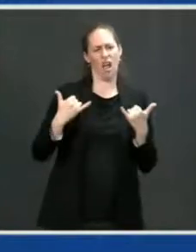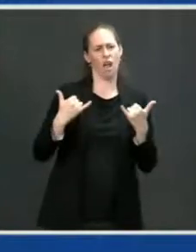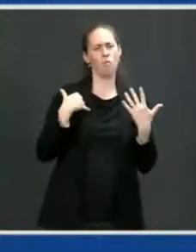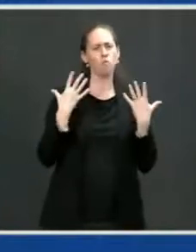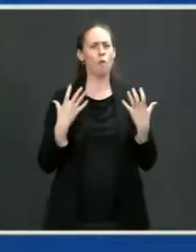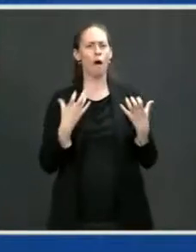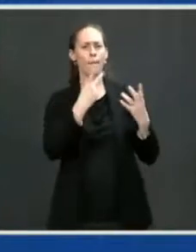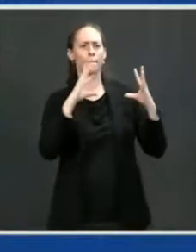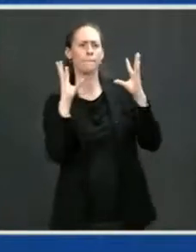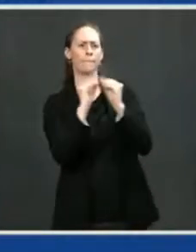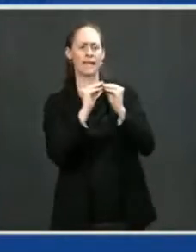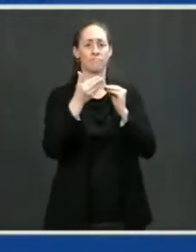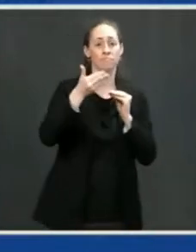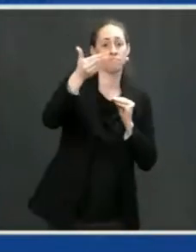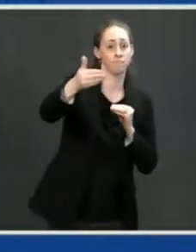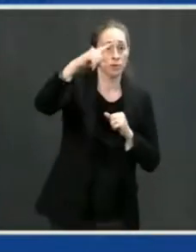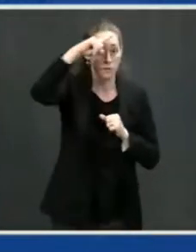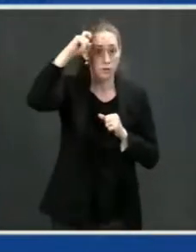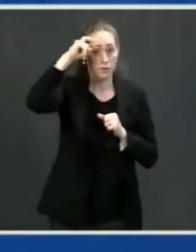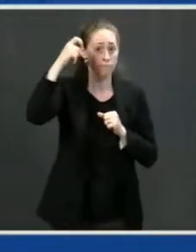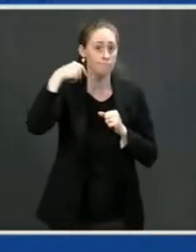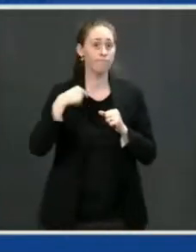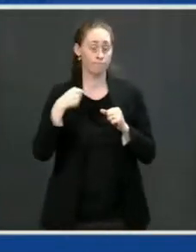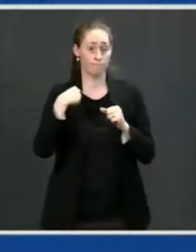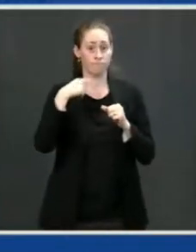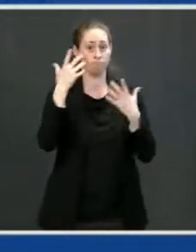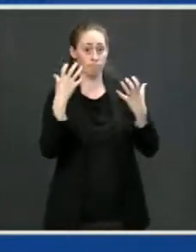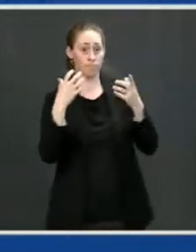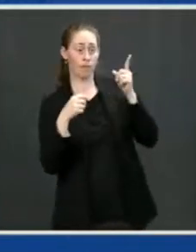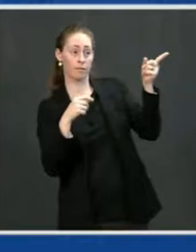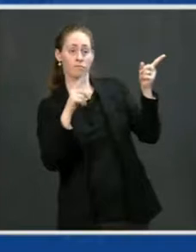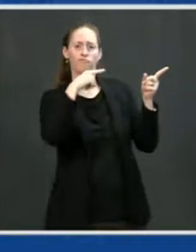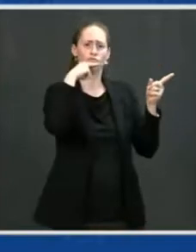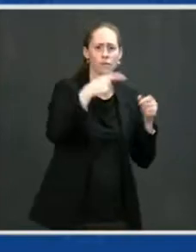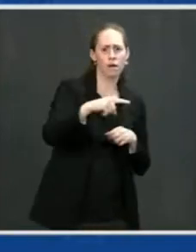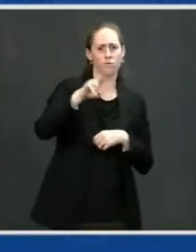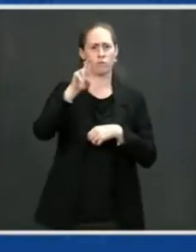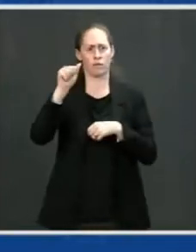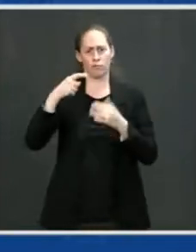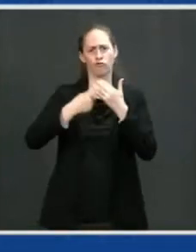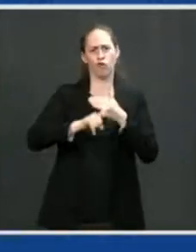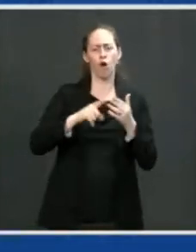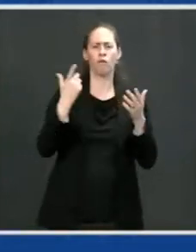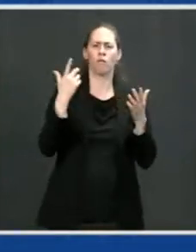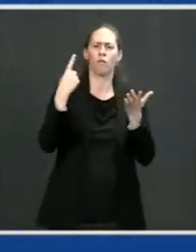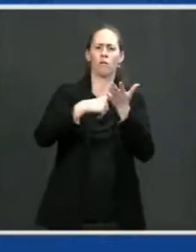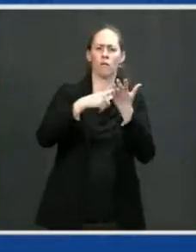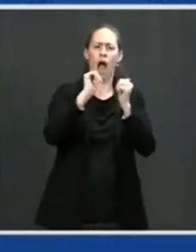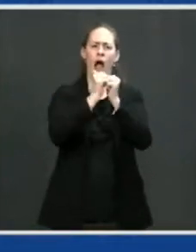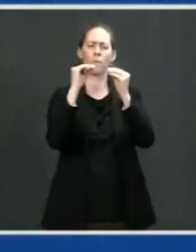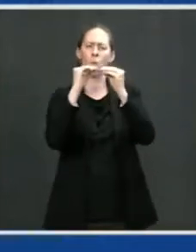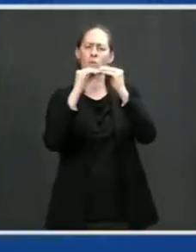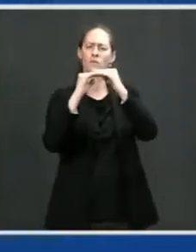summit, where to occur, and I believe it will, the United States and Russia could launch a strategic stability dialogue to pursue